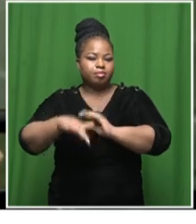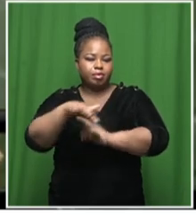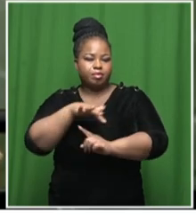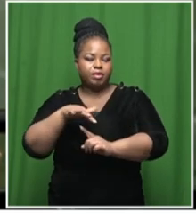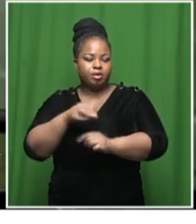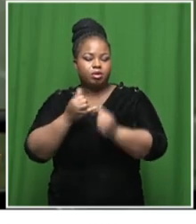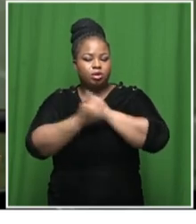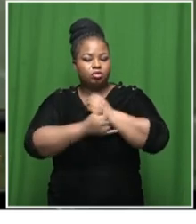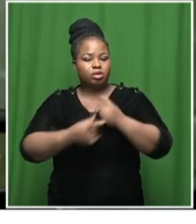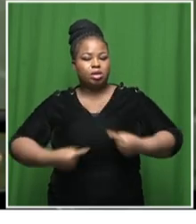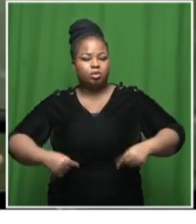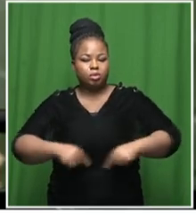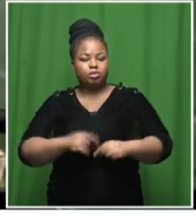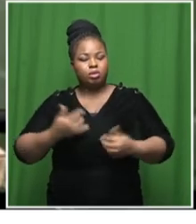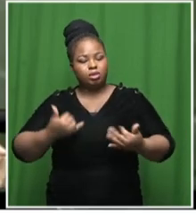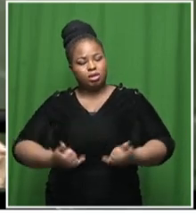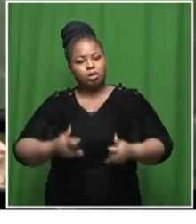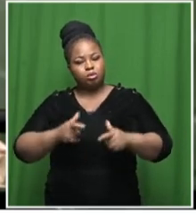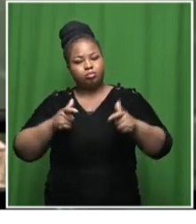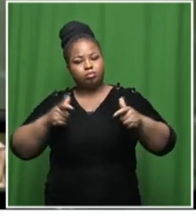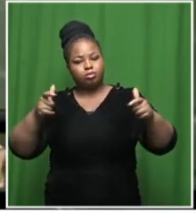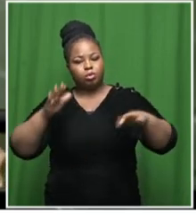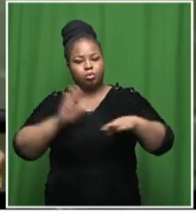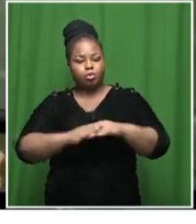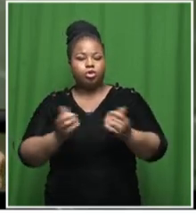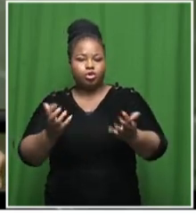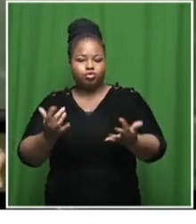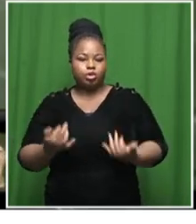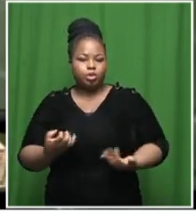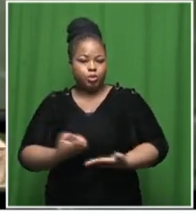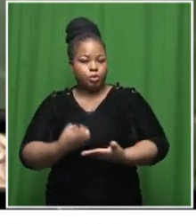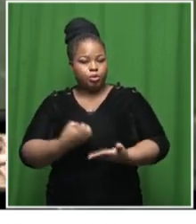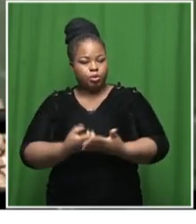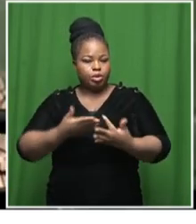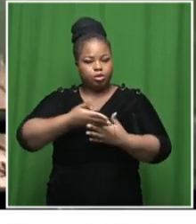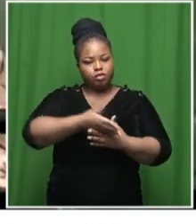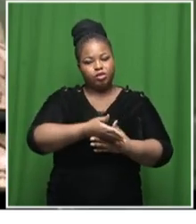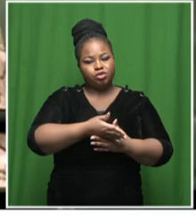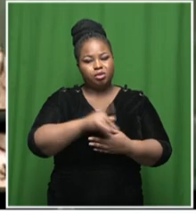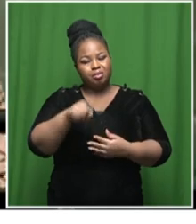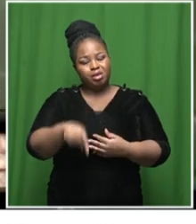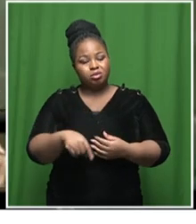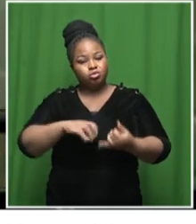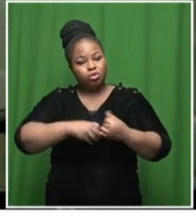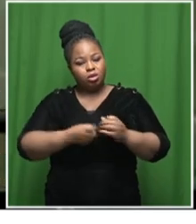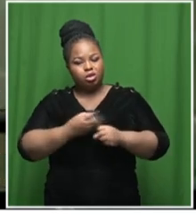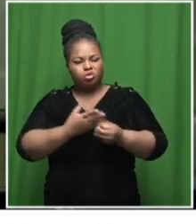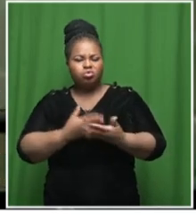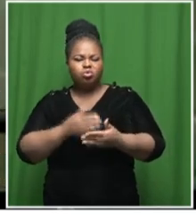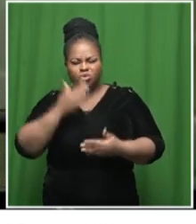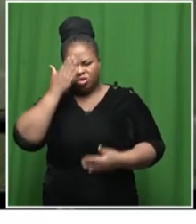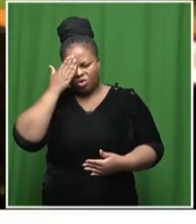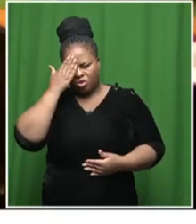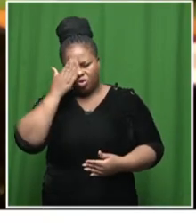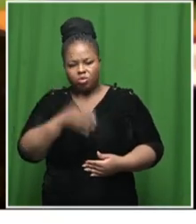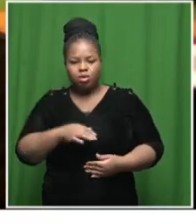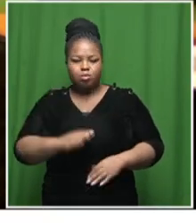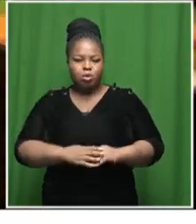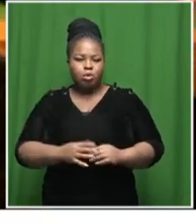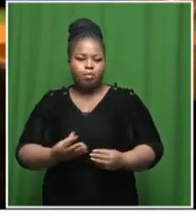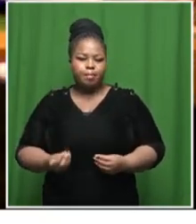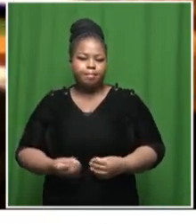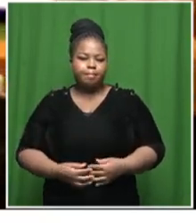we are working on an expanded green economy intervention that is gaining significant momentum